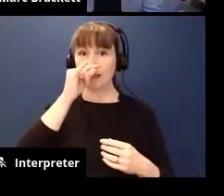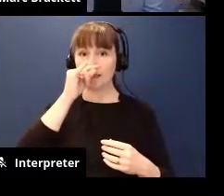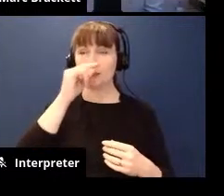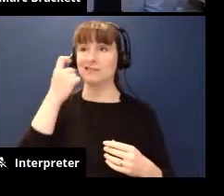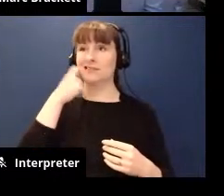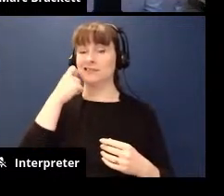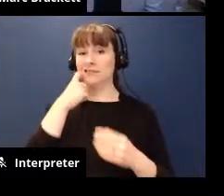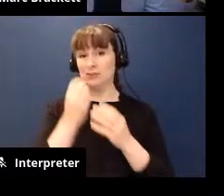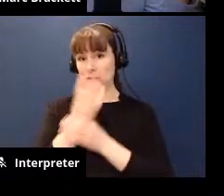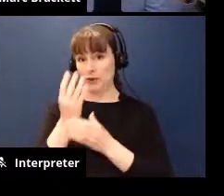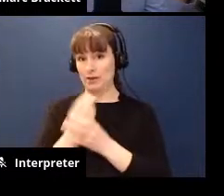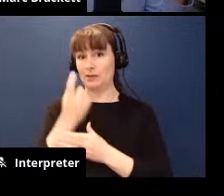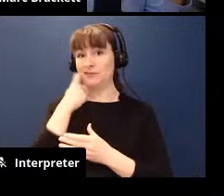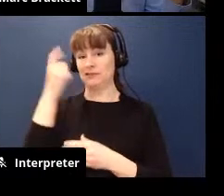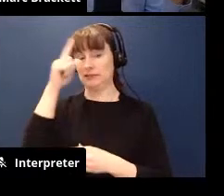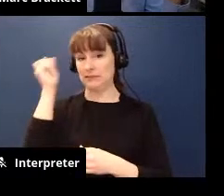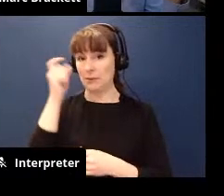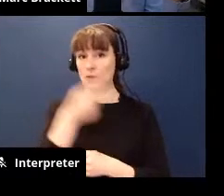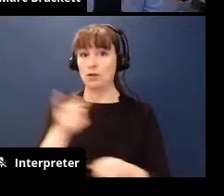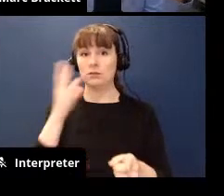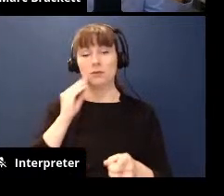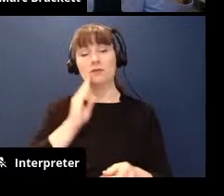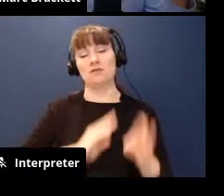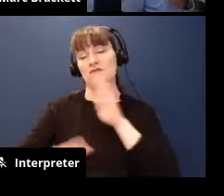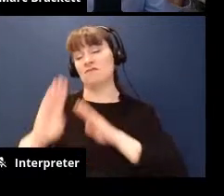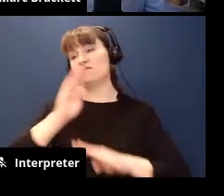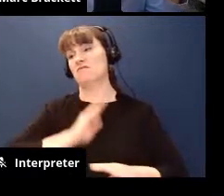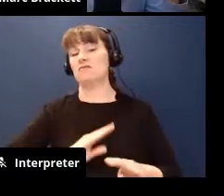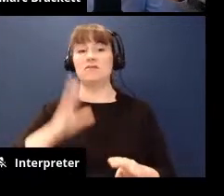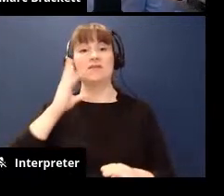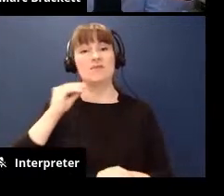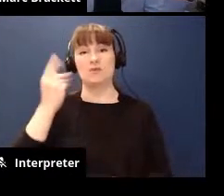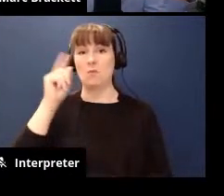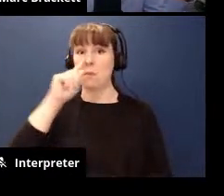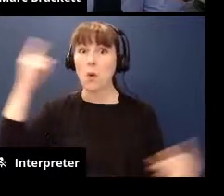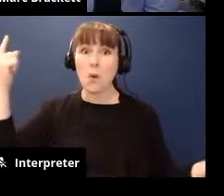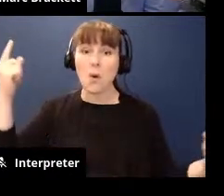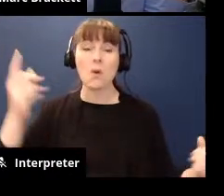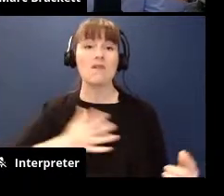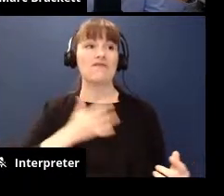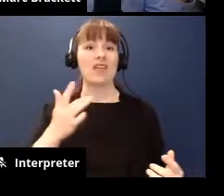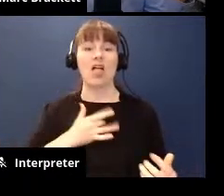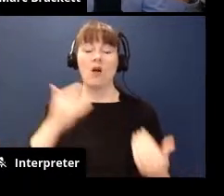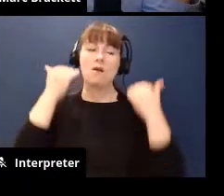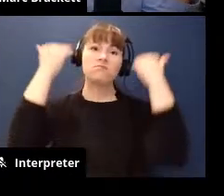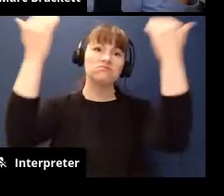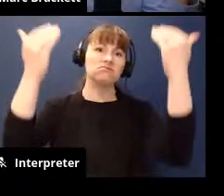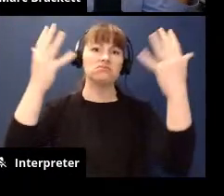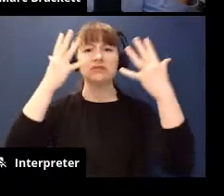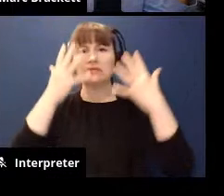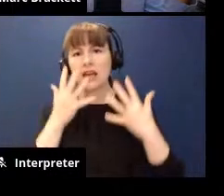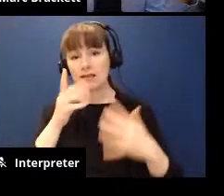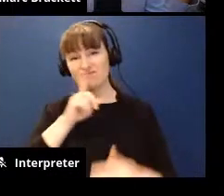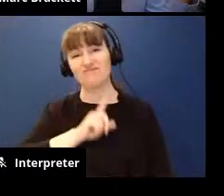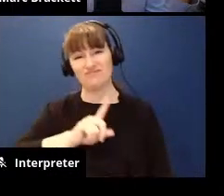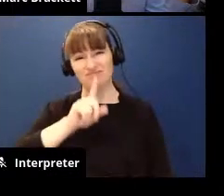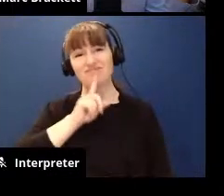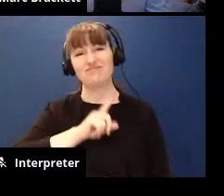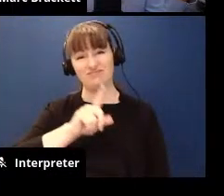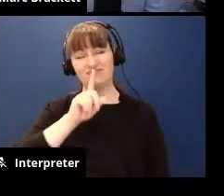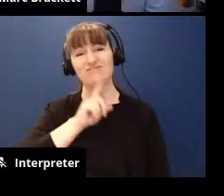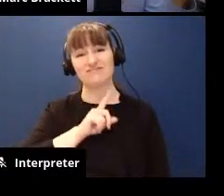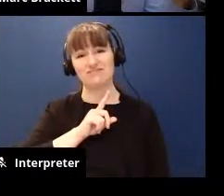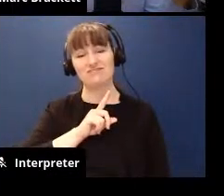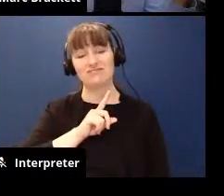a summer where they've been frustrated they've been bored they've been overwhelmed they've been sad they've been lonely and